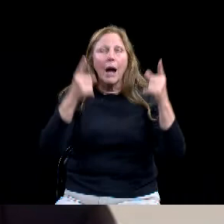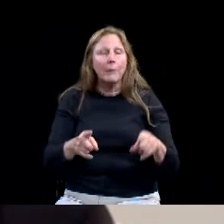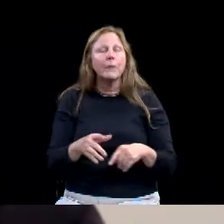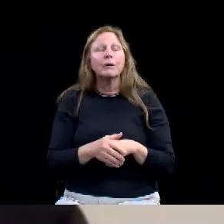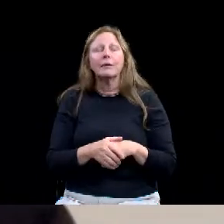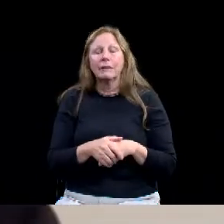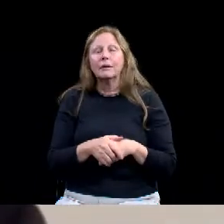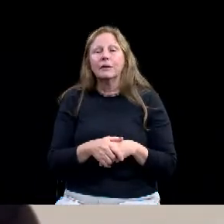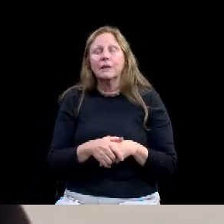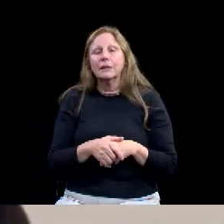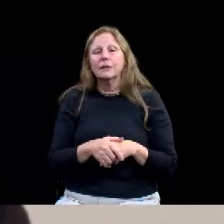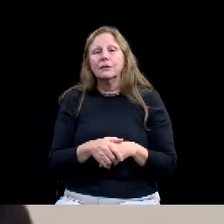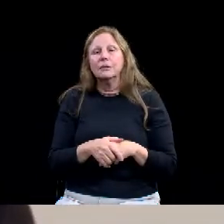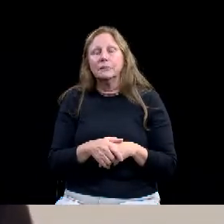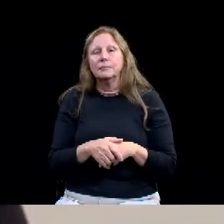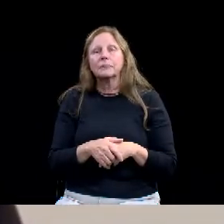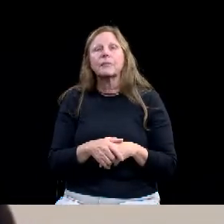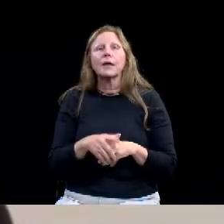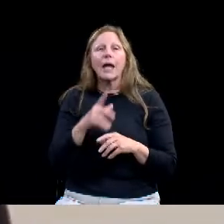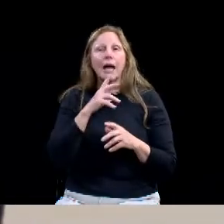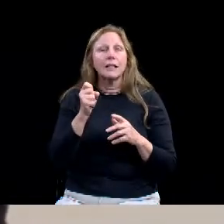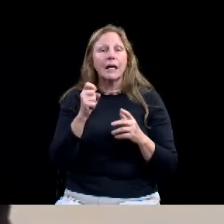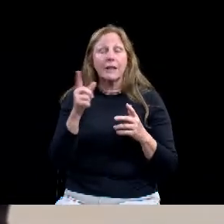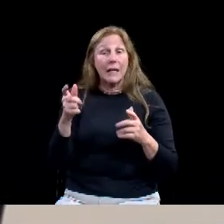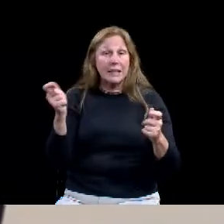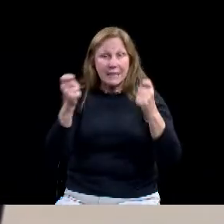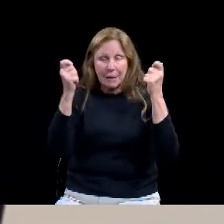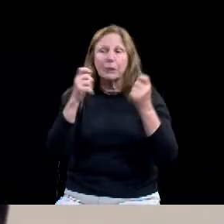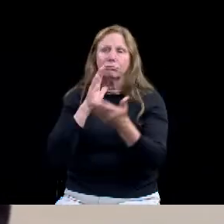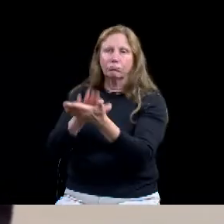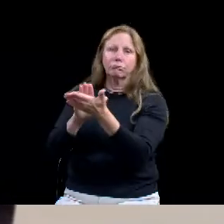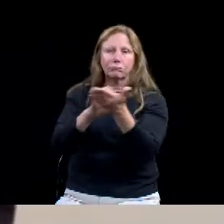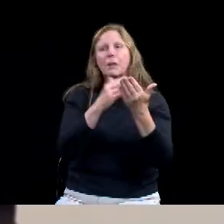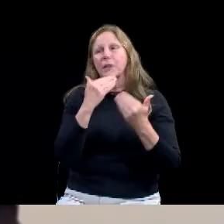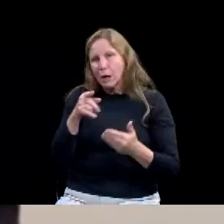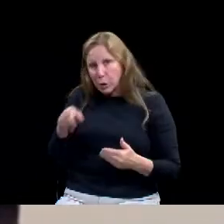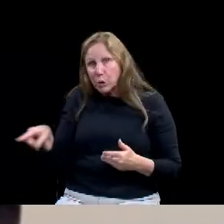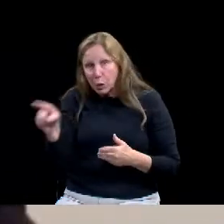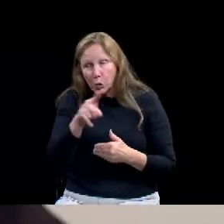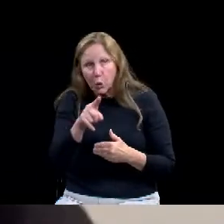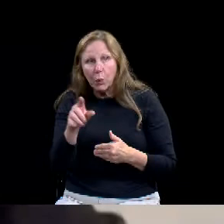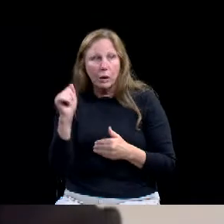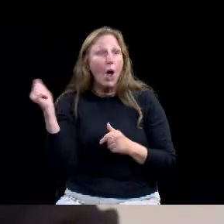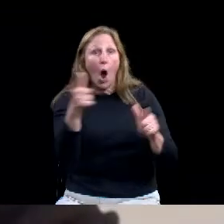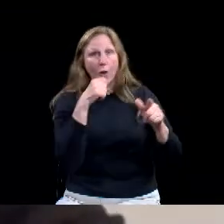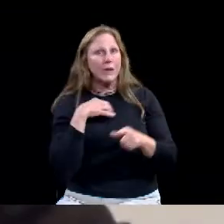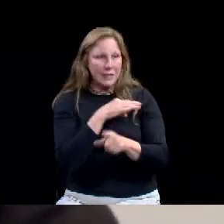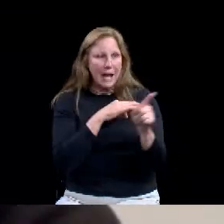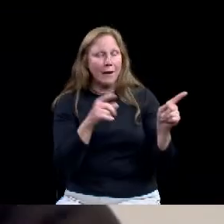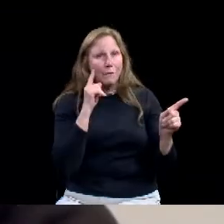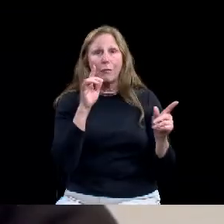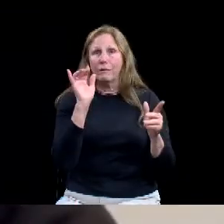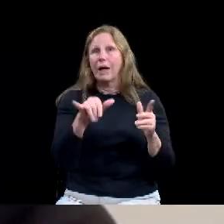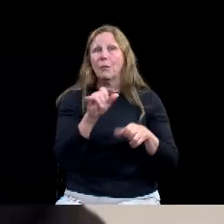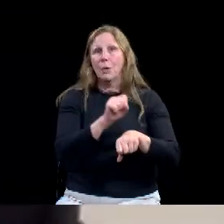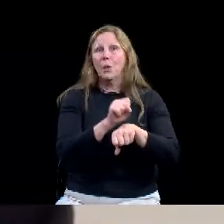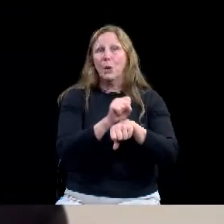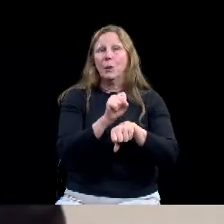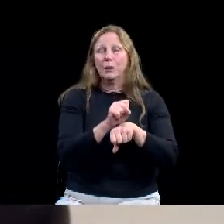for doing that. I do have a few questions about some of the IRs and I would like to start off with